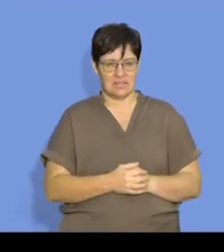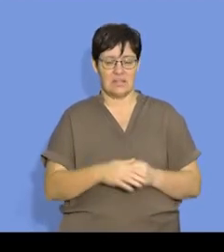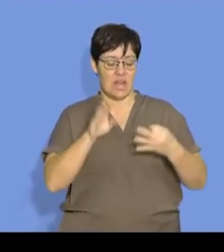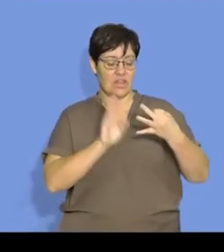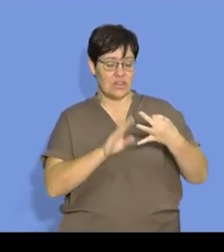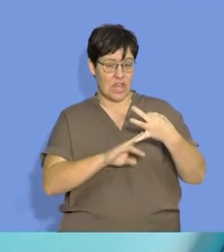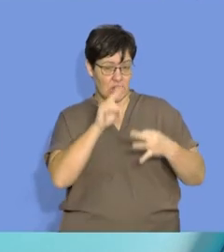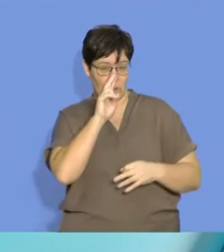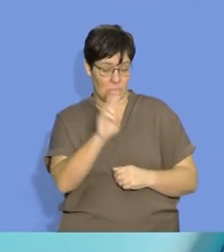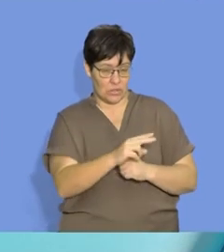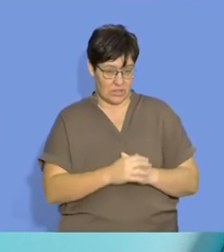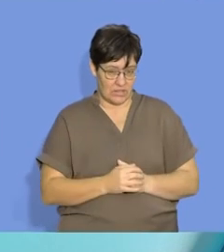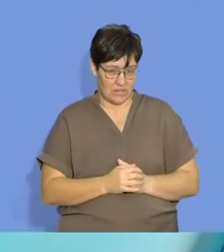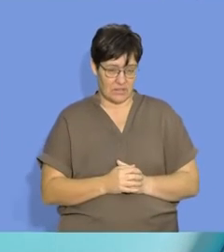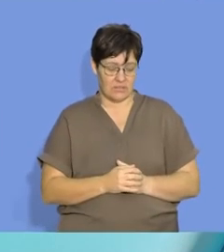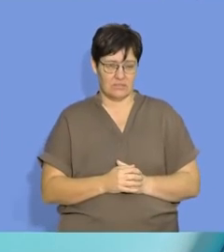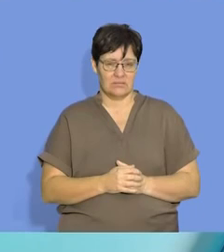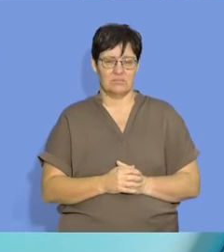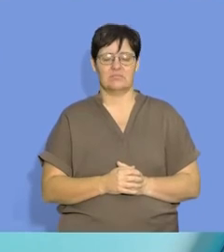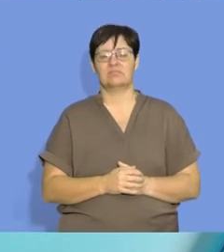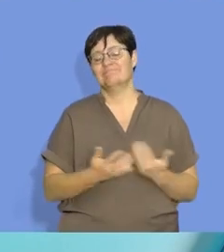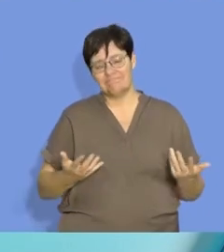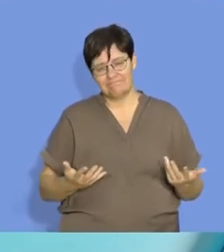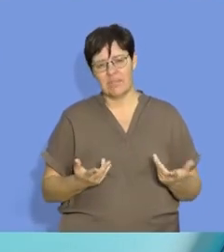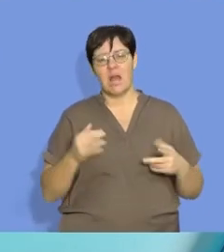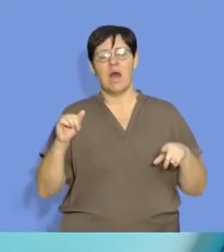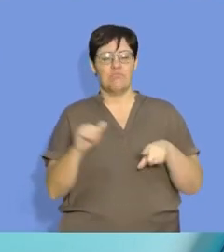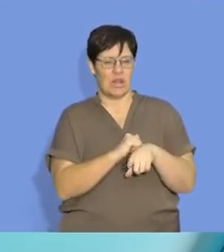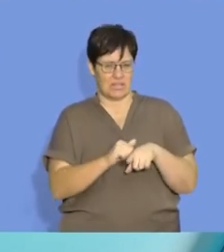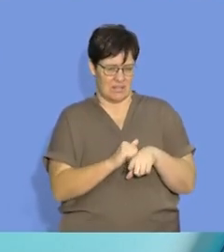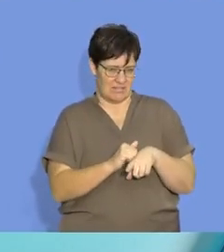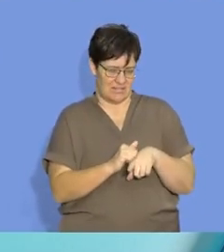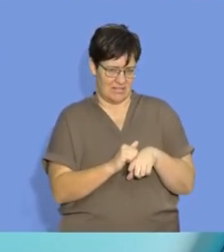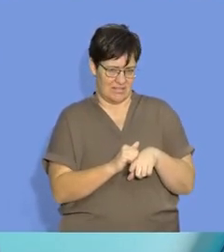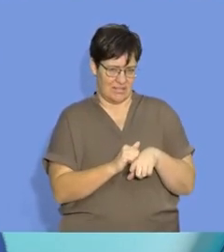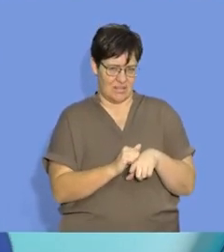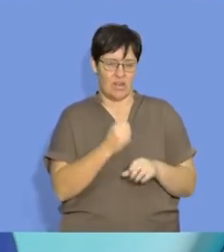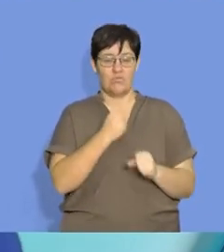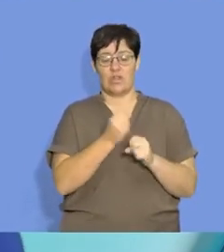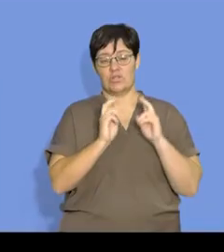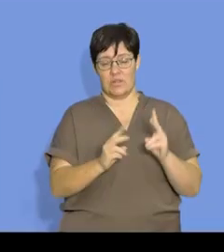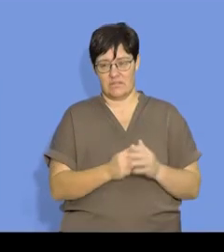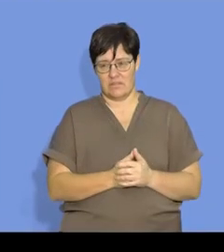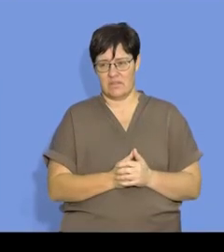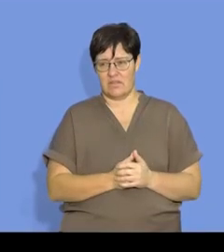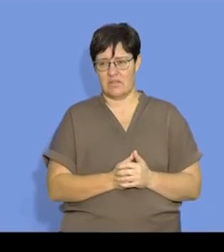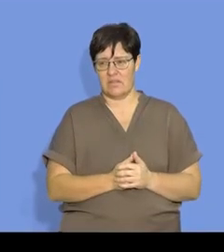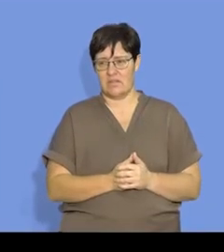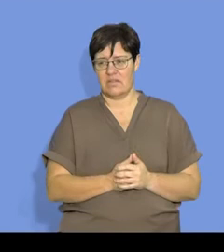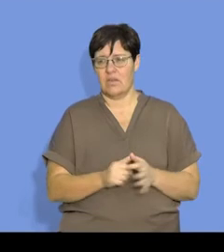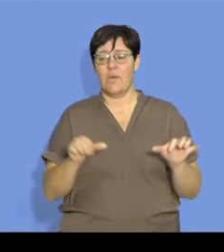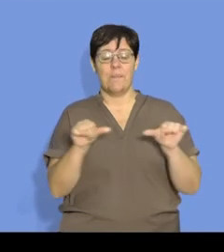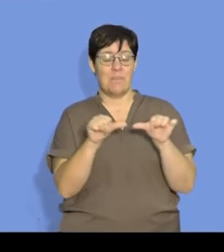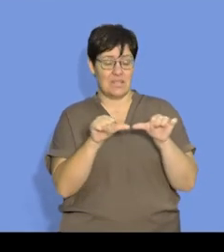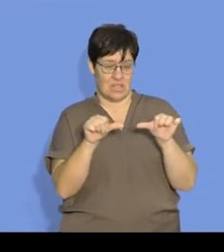that I want to look at is the one that we can do as a practical, a formal practical in grade 12, where we measure